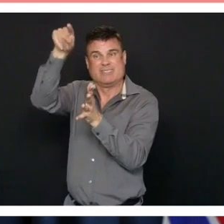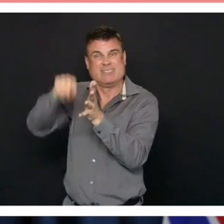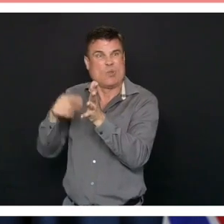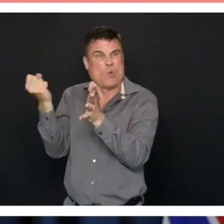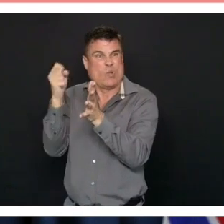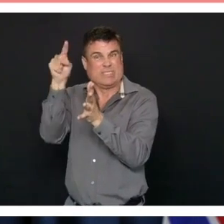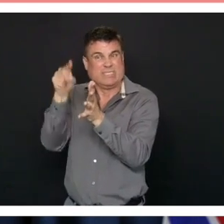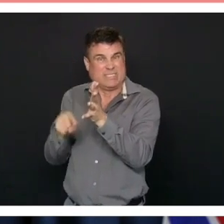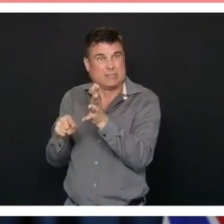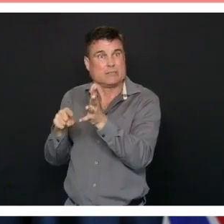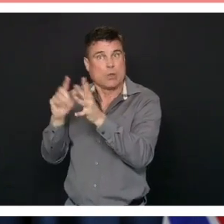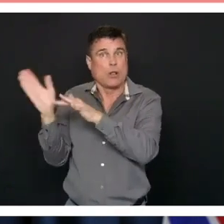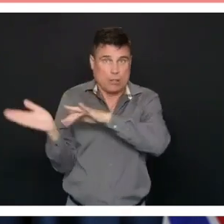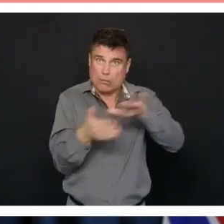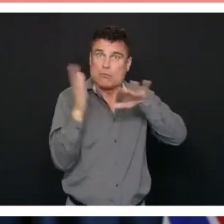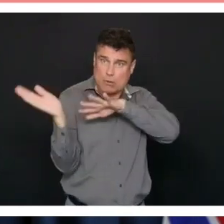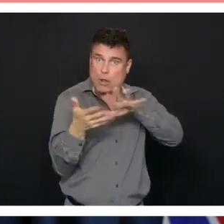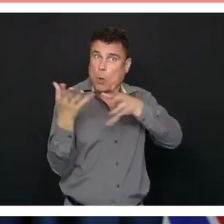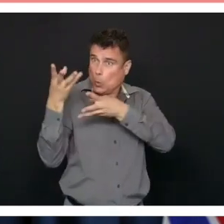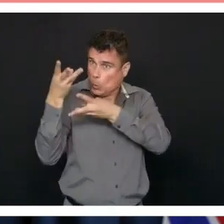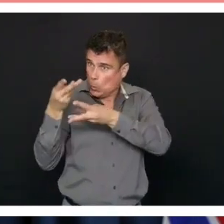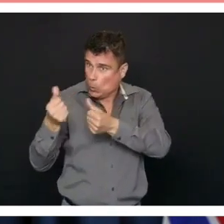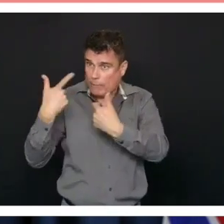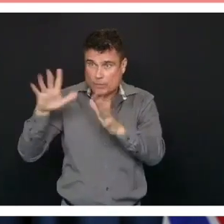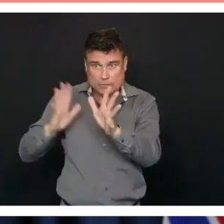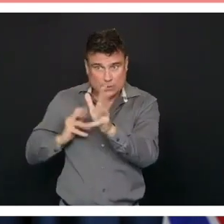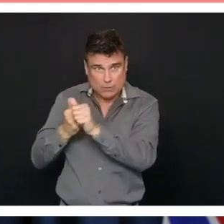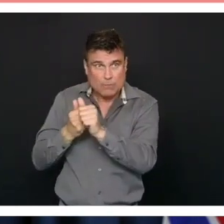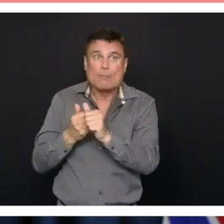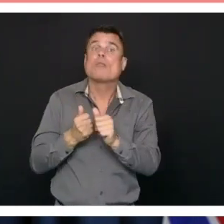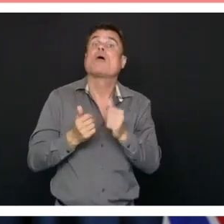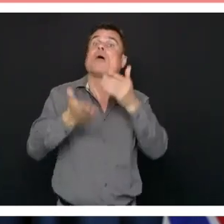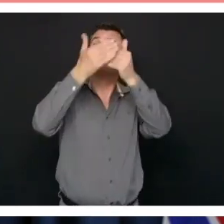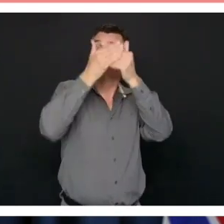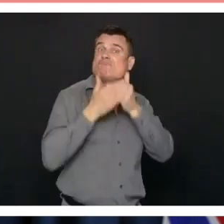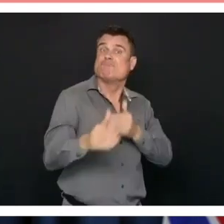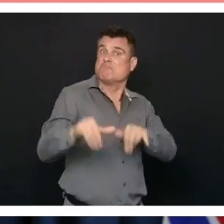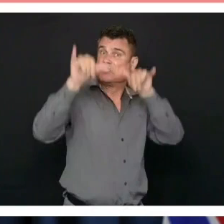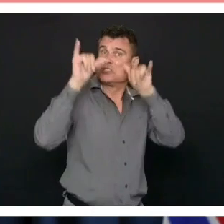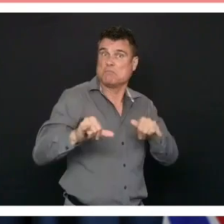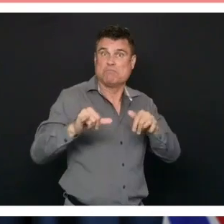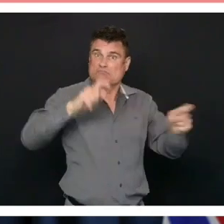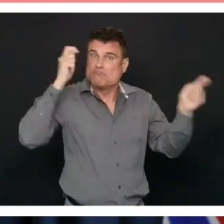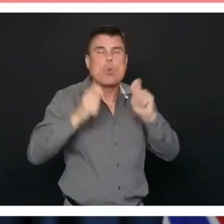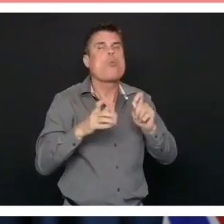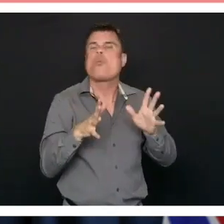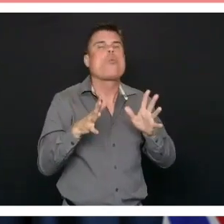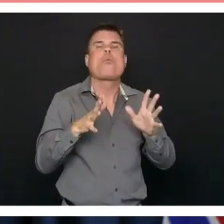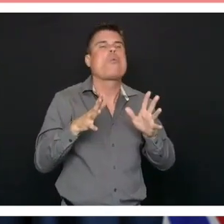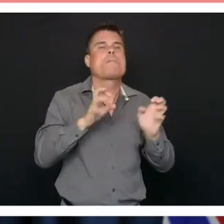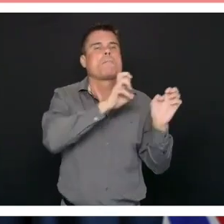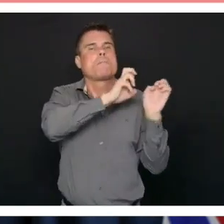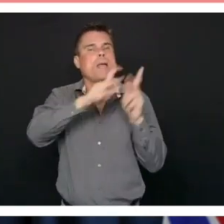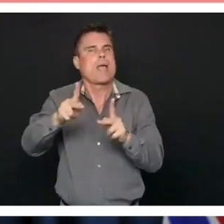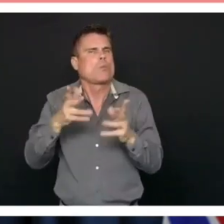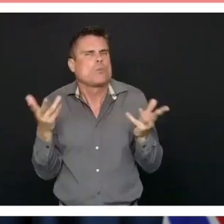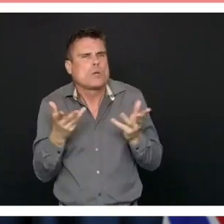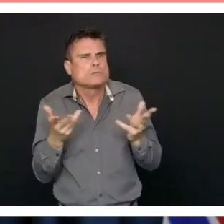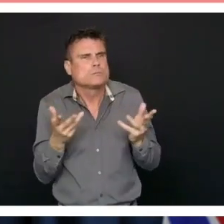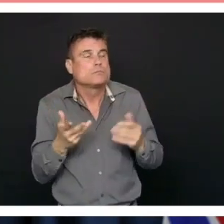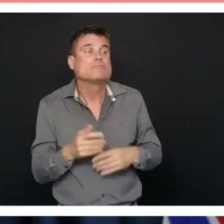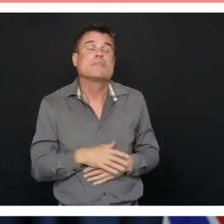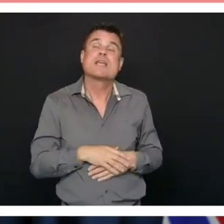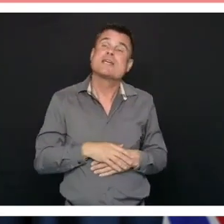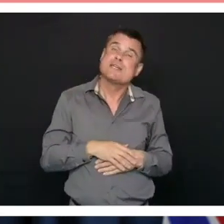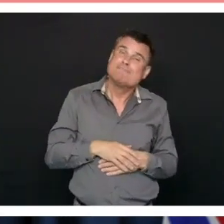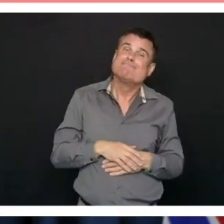in the health care system in British Columbia? Good question, Vaughn. We have since 2017 been focusing